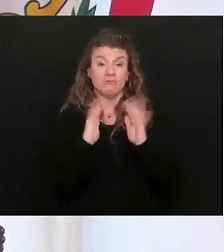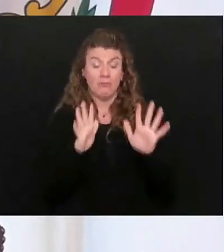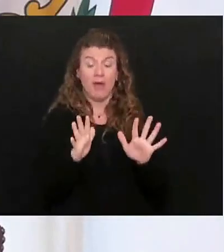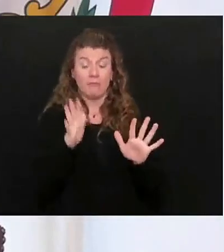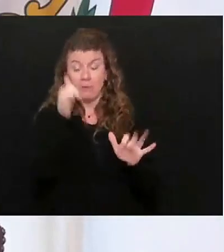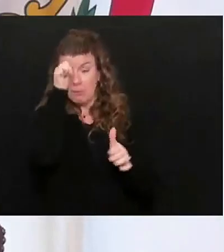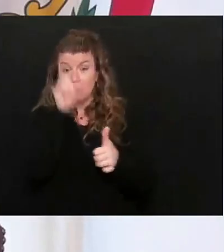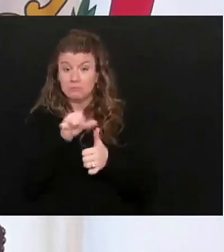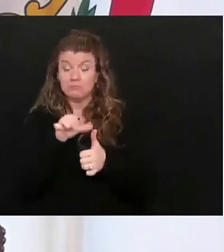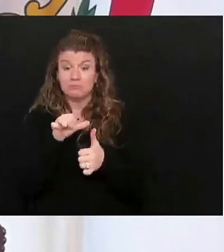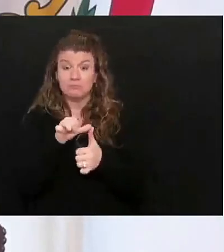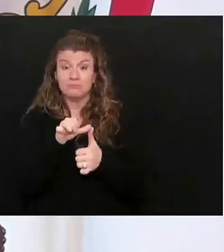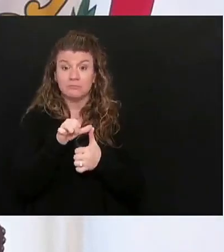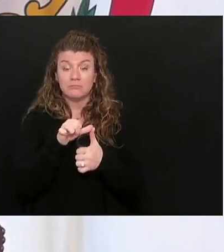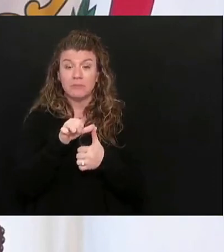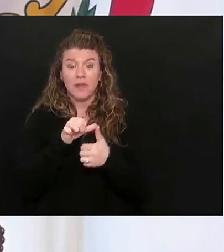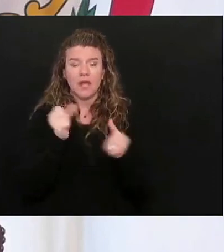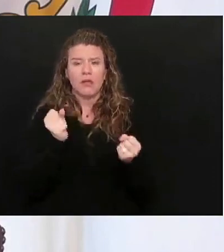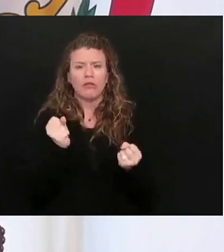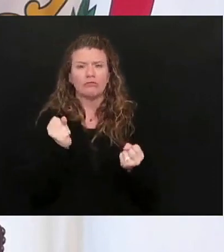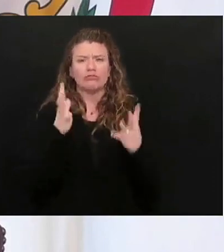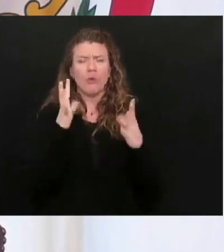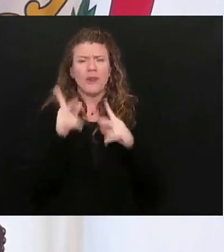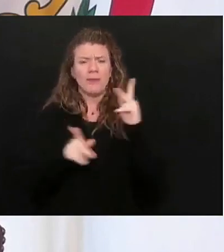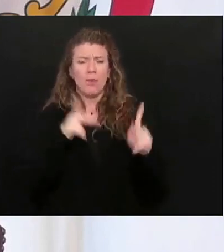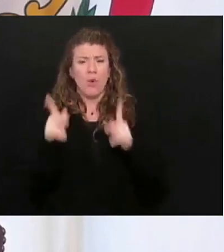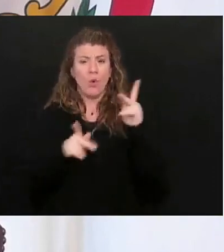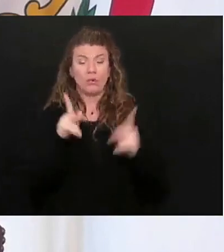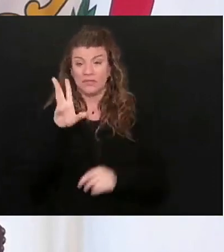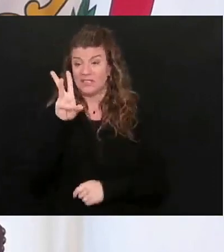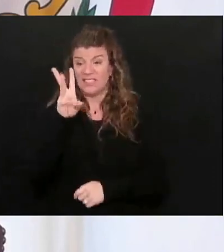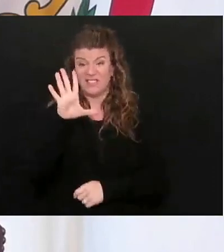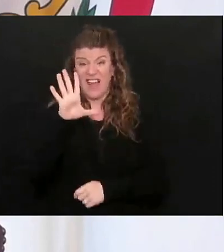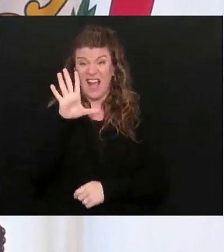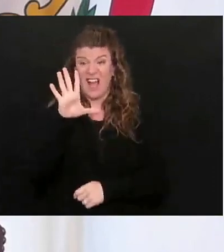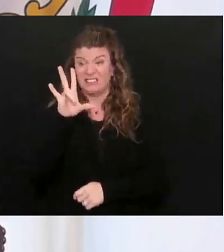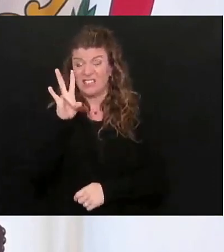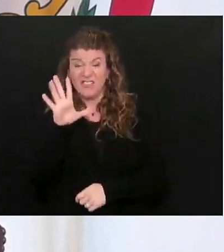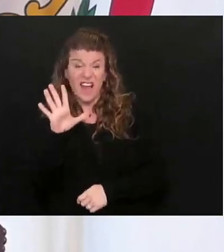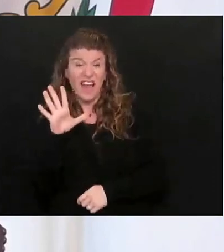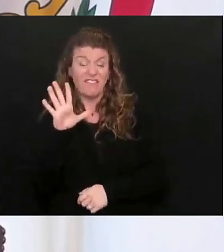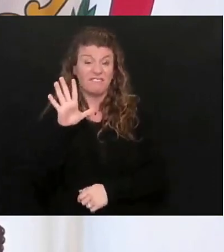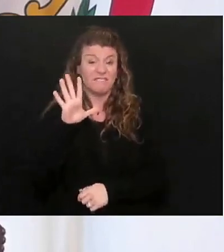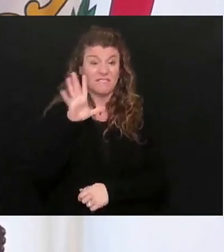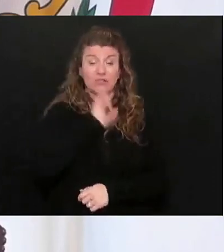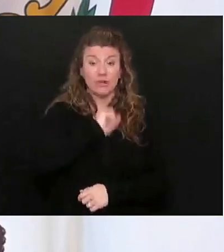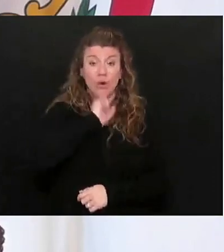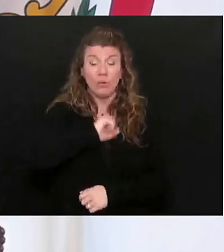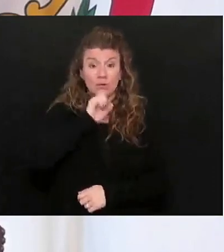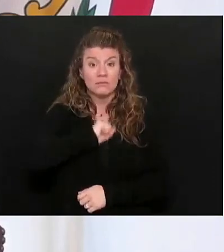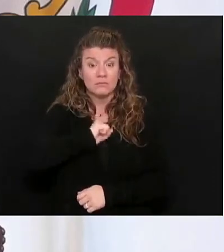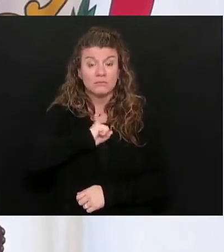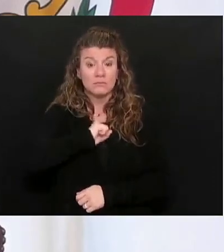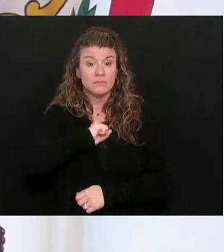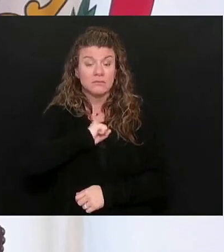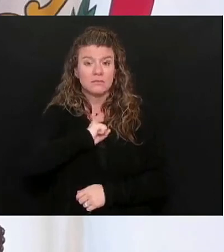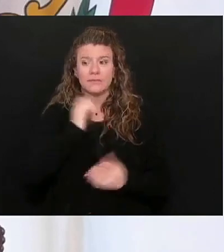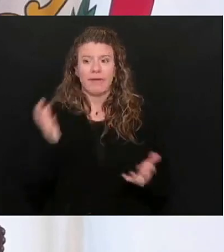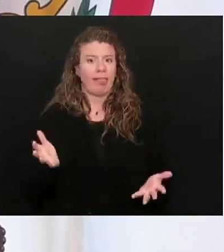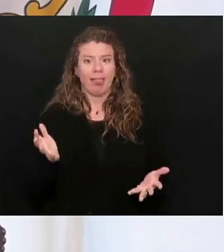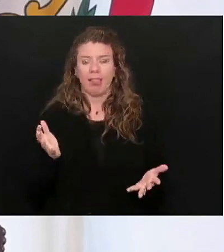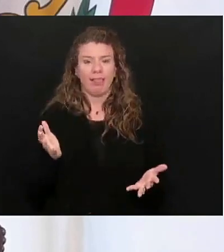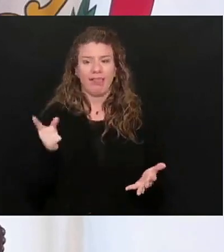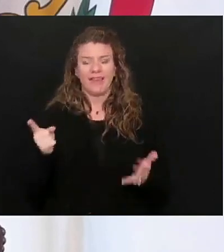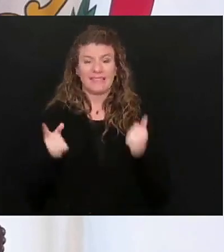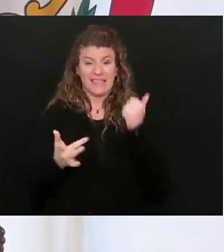think, you know, a lot of people that are 65 or 75 years of age, you know, all this